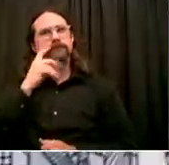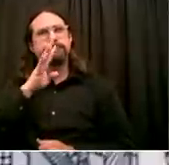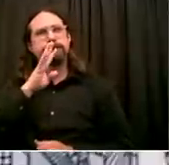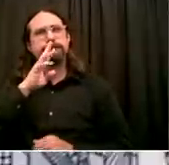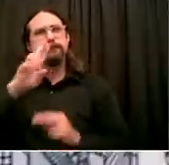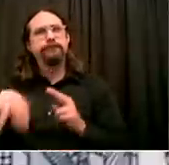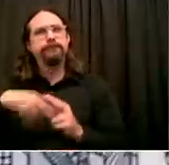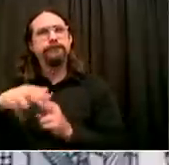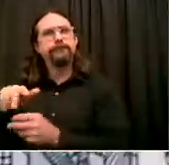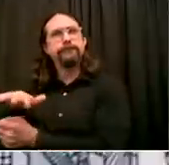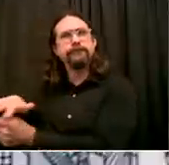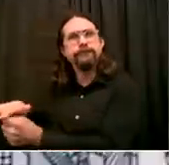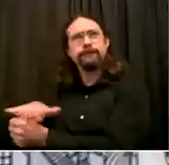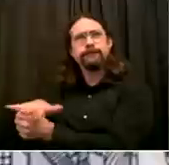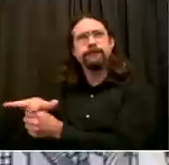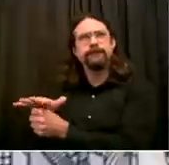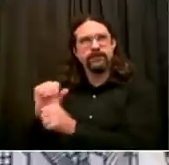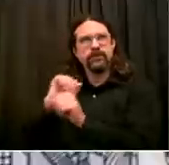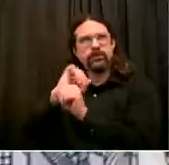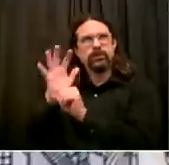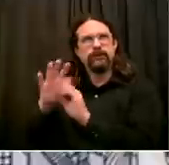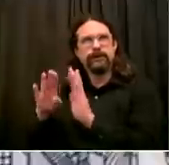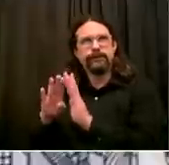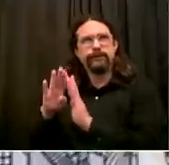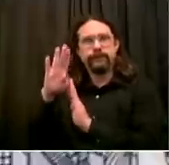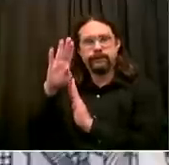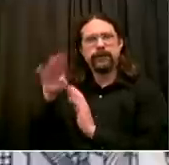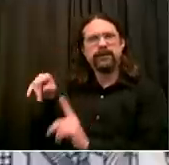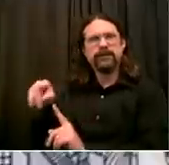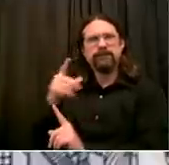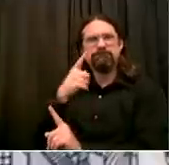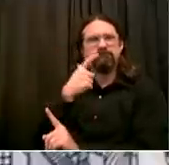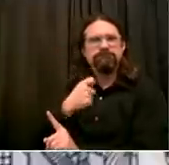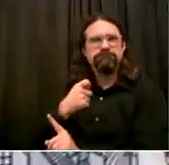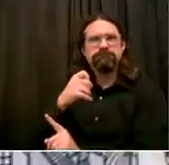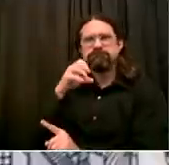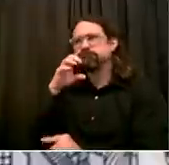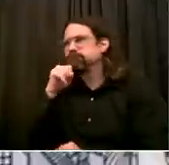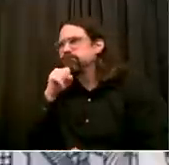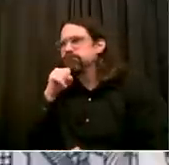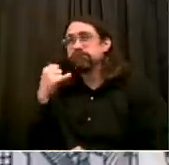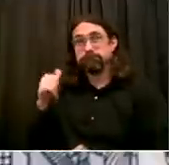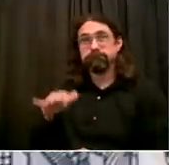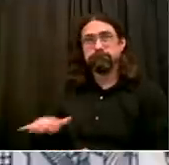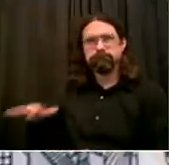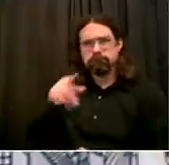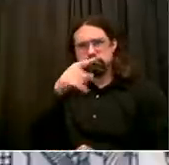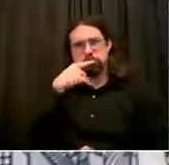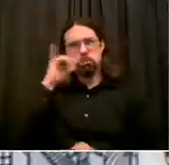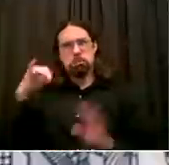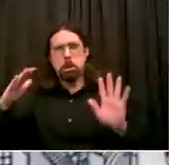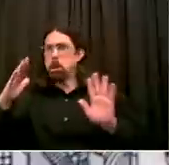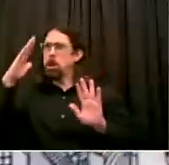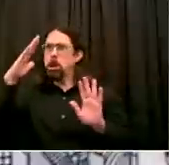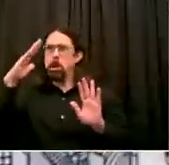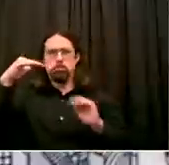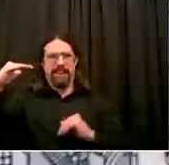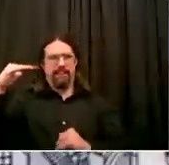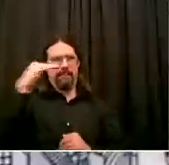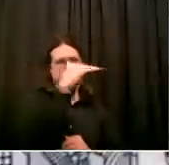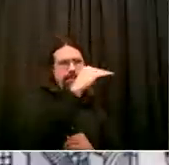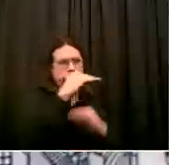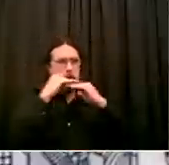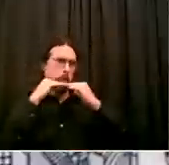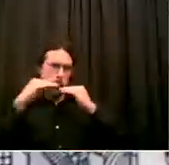after two weeks? Andrew, we're not there yet to know the final answer. I told you by the end of this week, and that means to me Sunday,